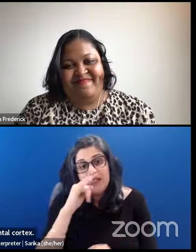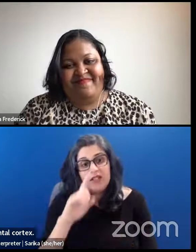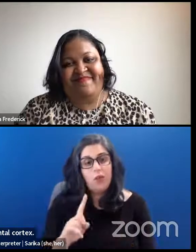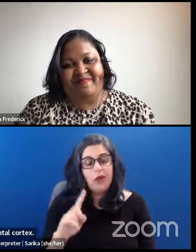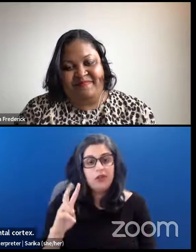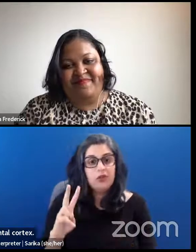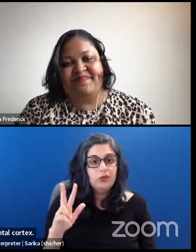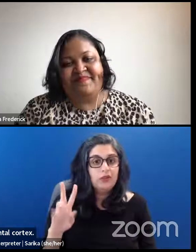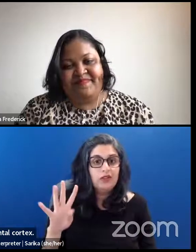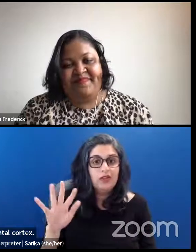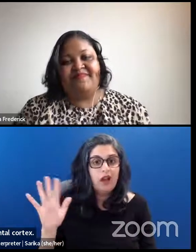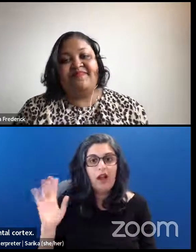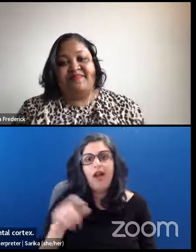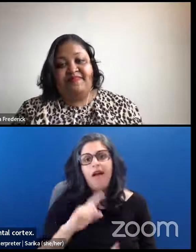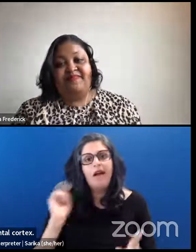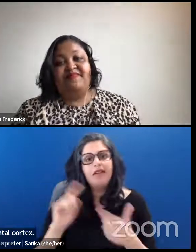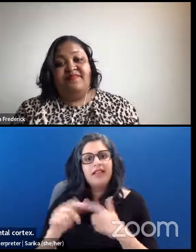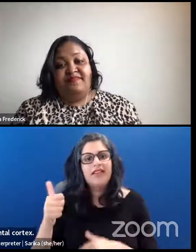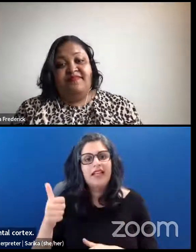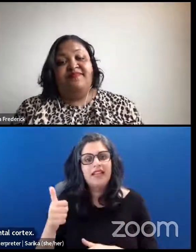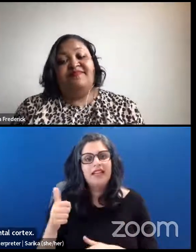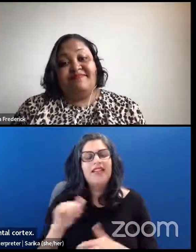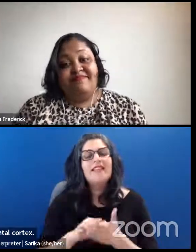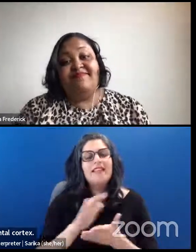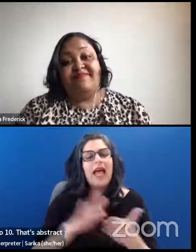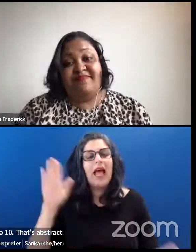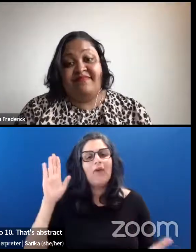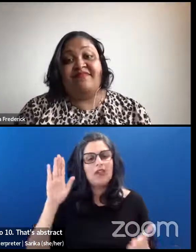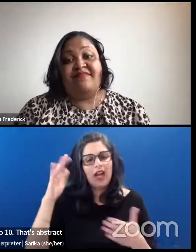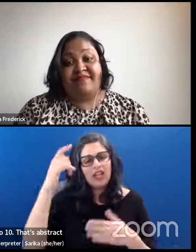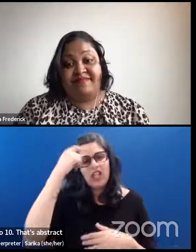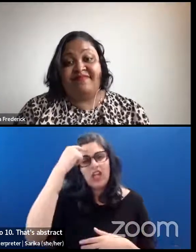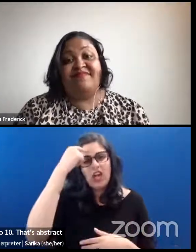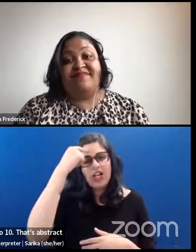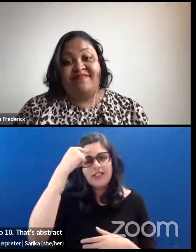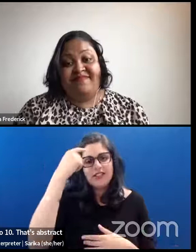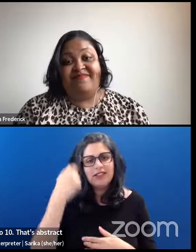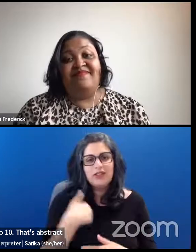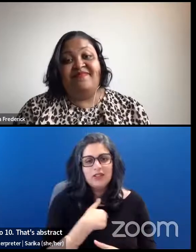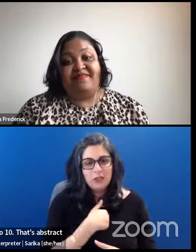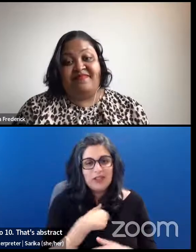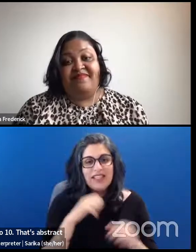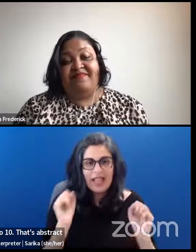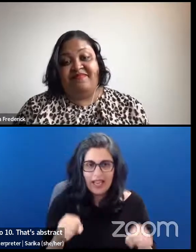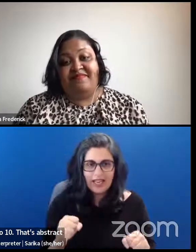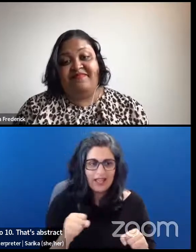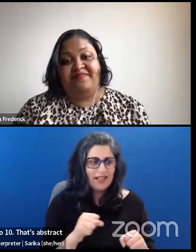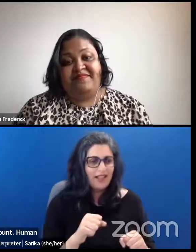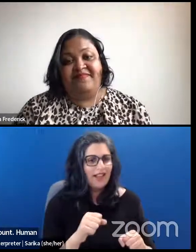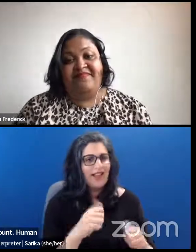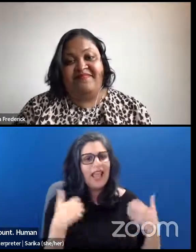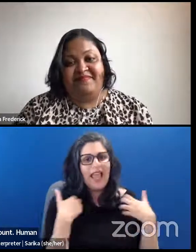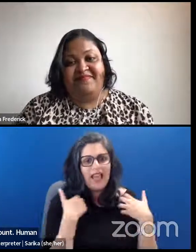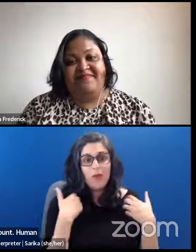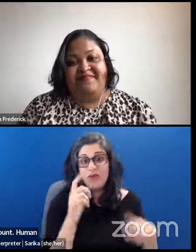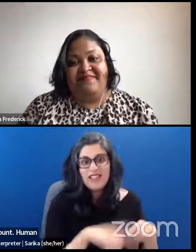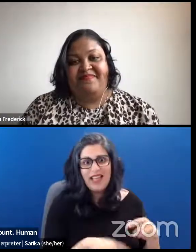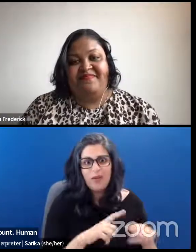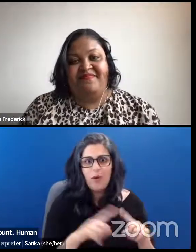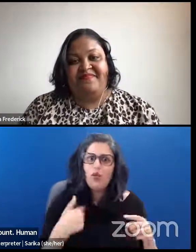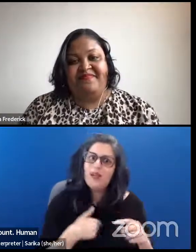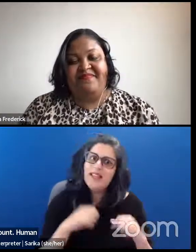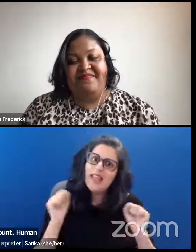thought, you know, one, two, you know, lizards don't count. Human beings count. We have a prefrontal cortex that gives us things like abstract thought and